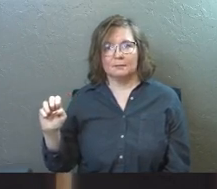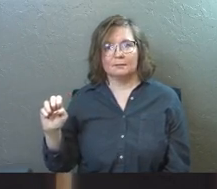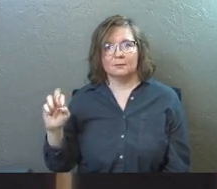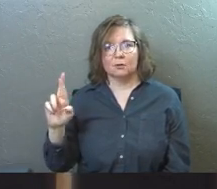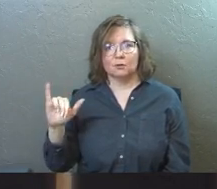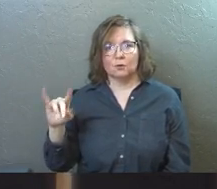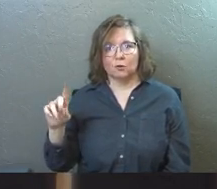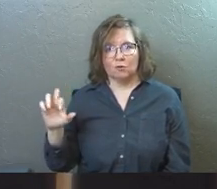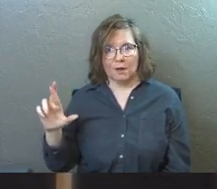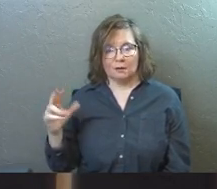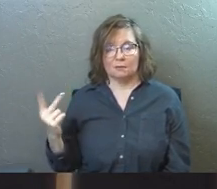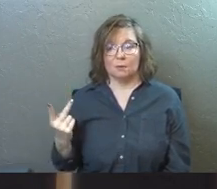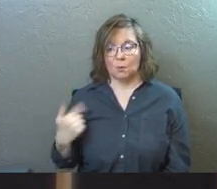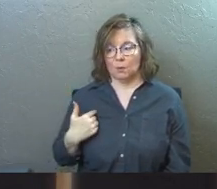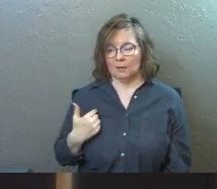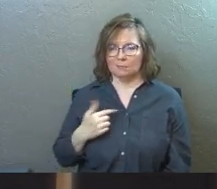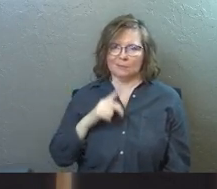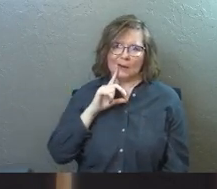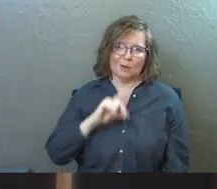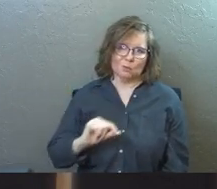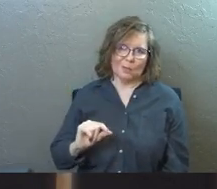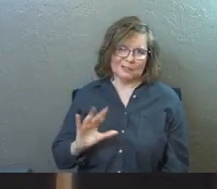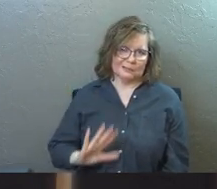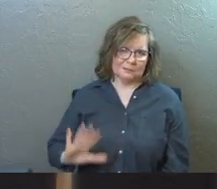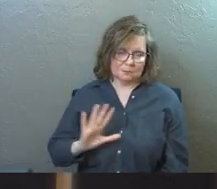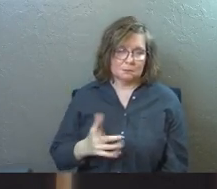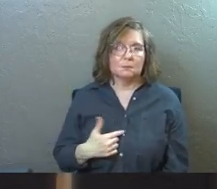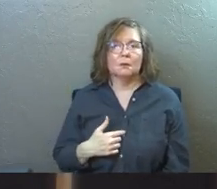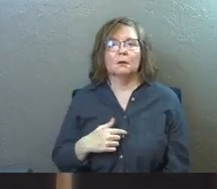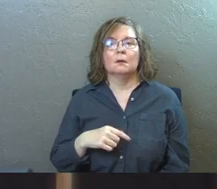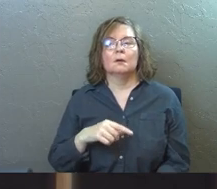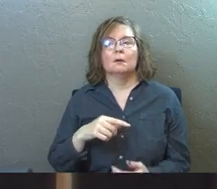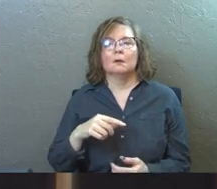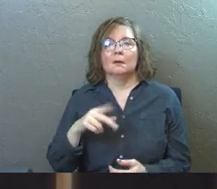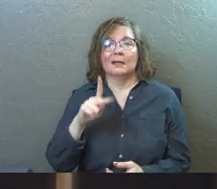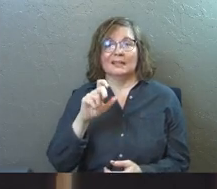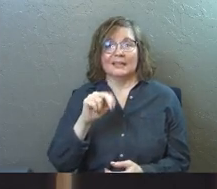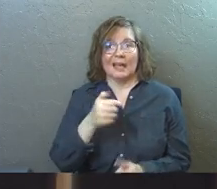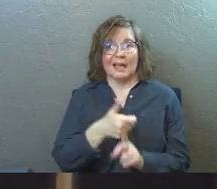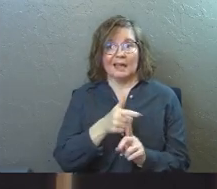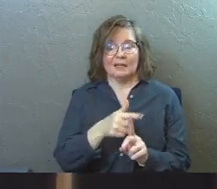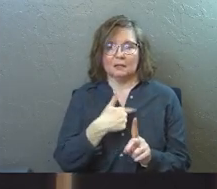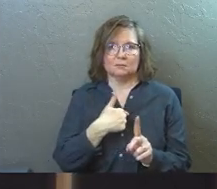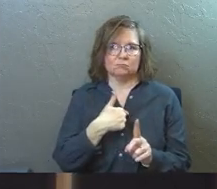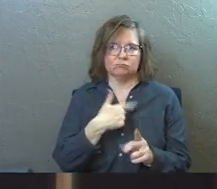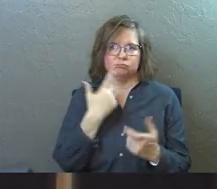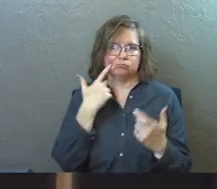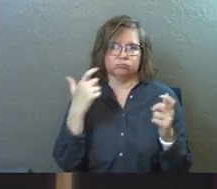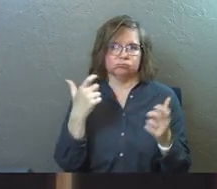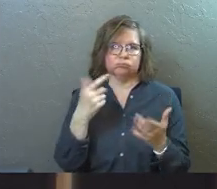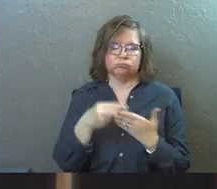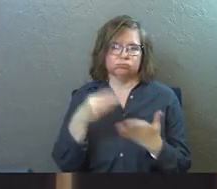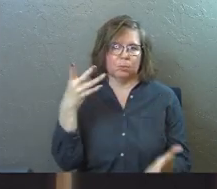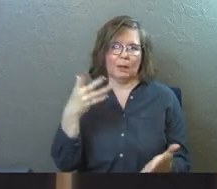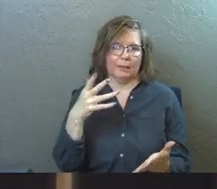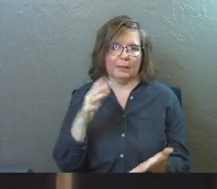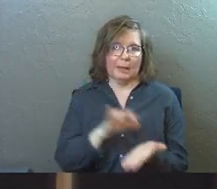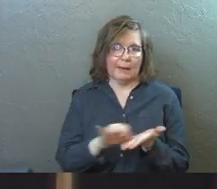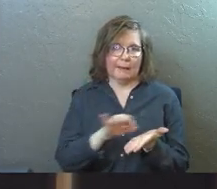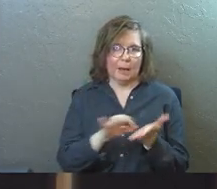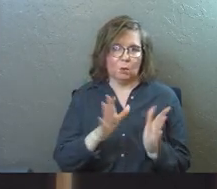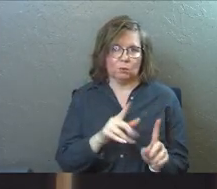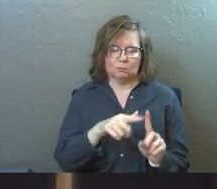going to this church. And Ken is this super accomplished accountant in his industry and